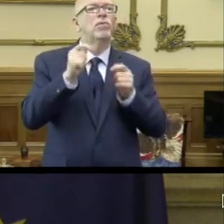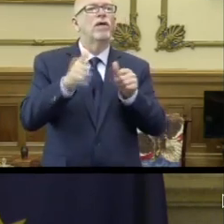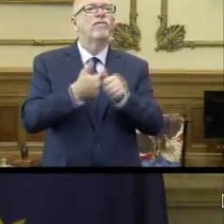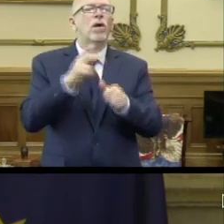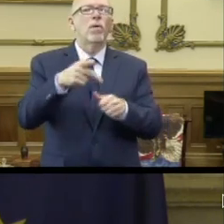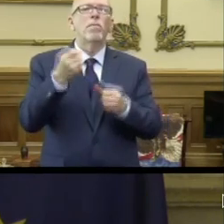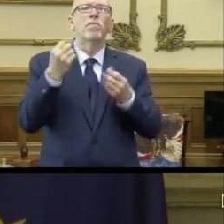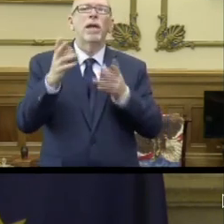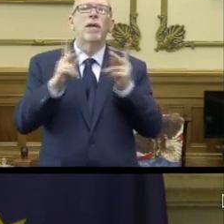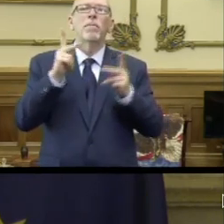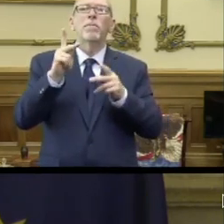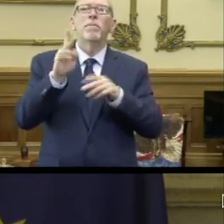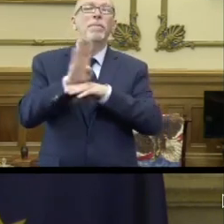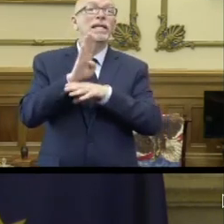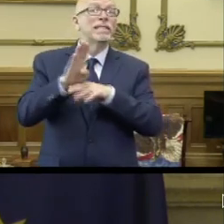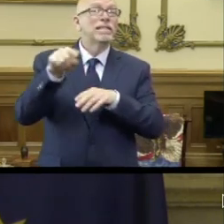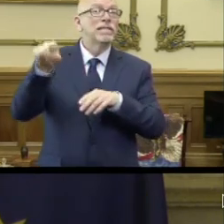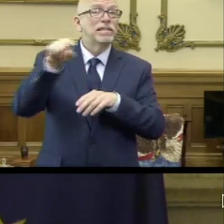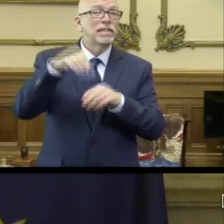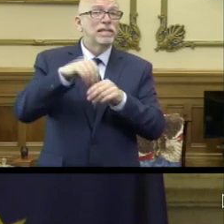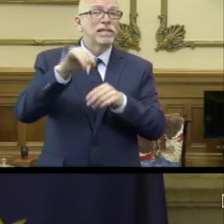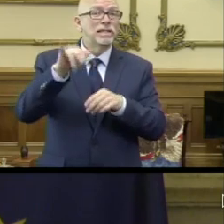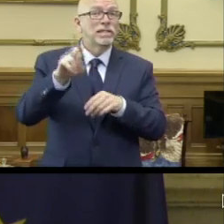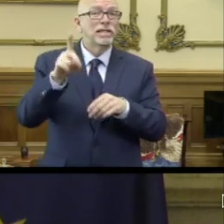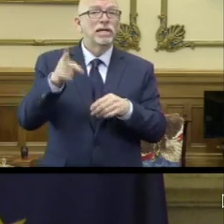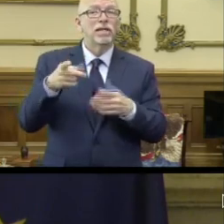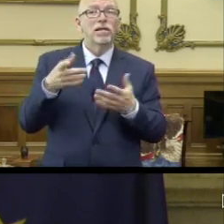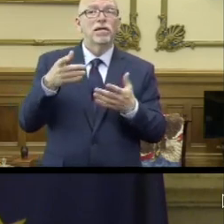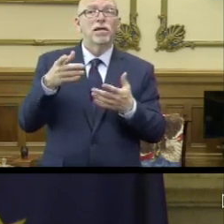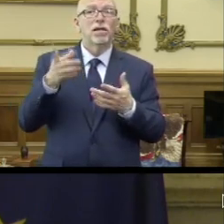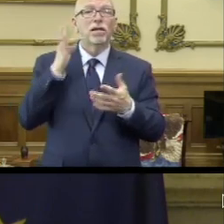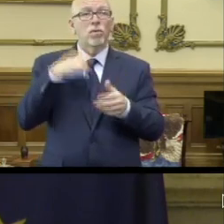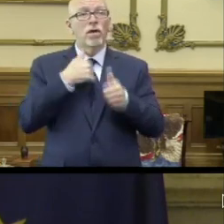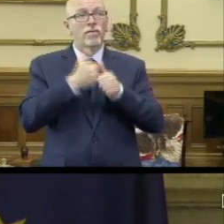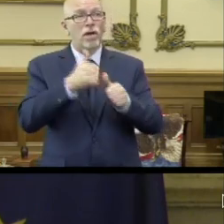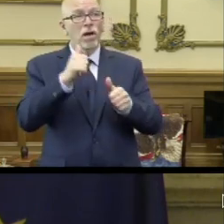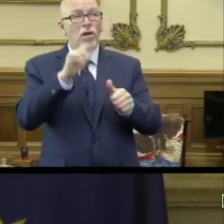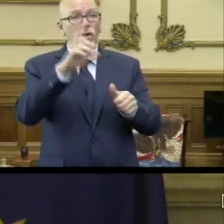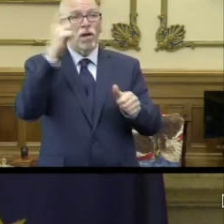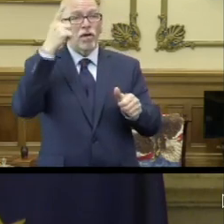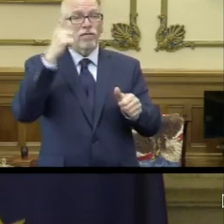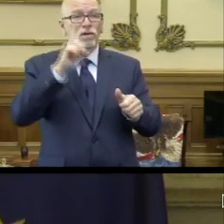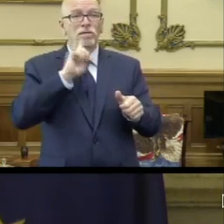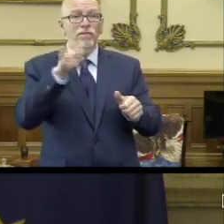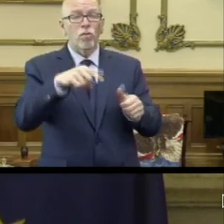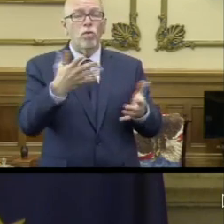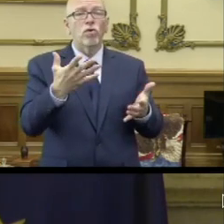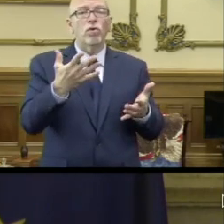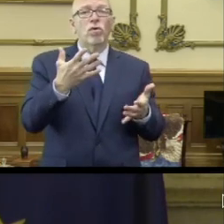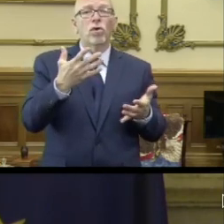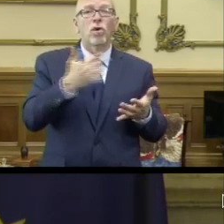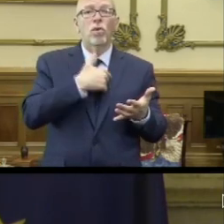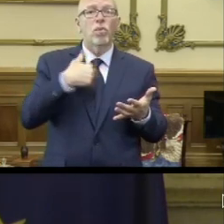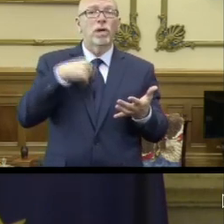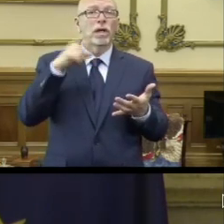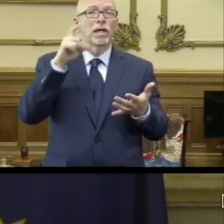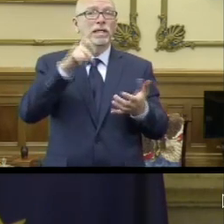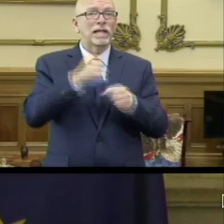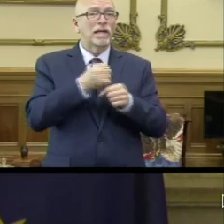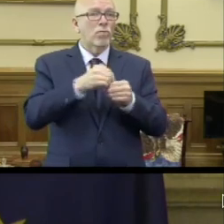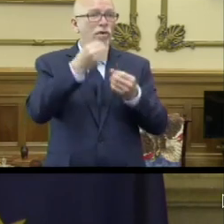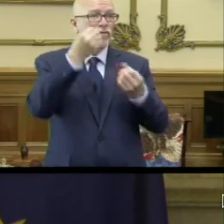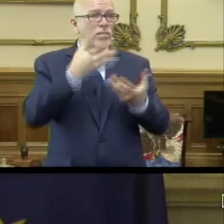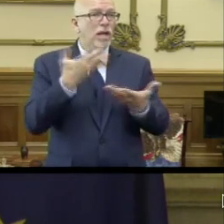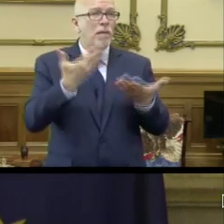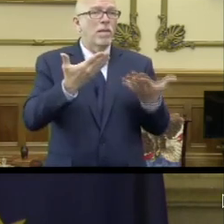-up is, had a lot of Hoosier businesses, hey, I don't know, where do I fall in on the governor's executive order? Where can I get more details? Maybe some things that might